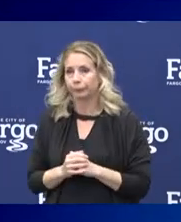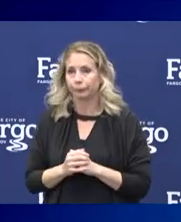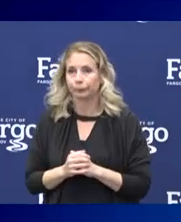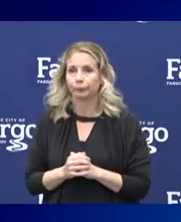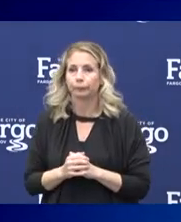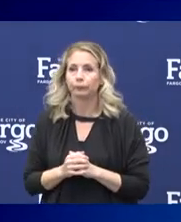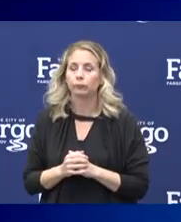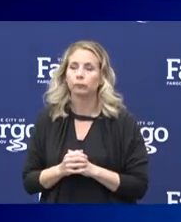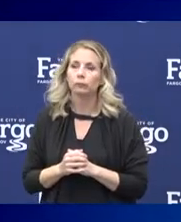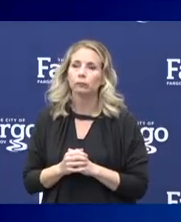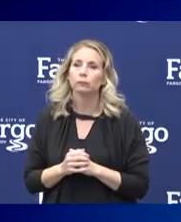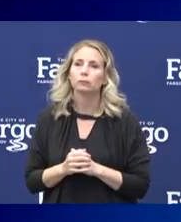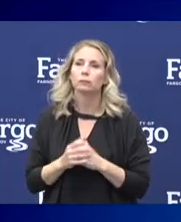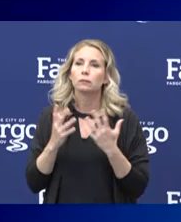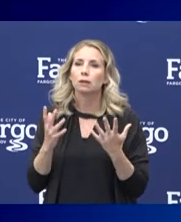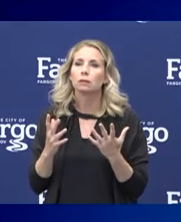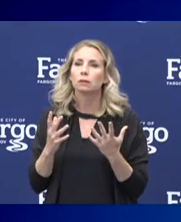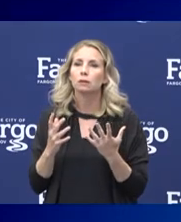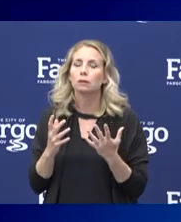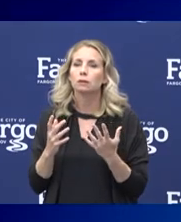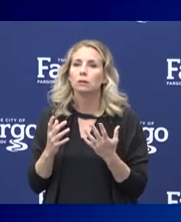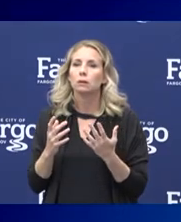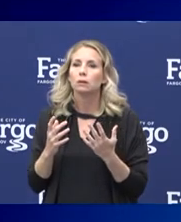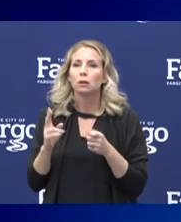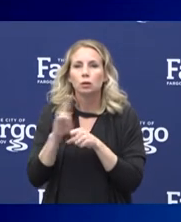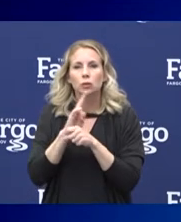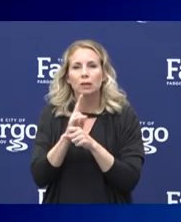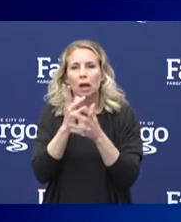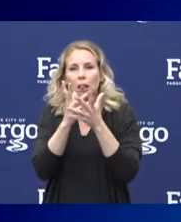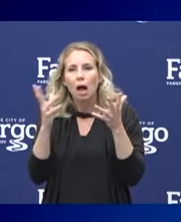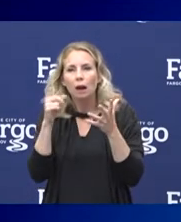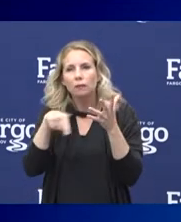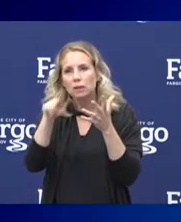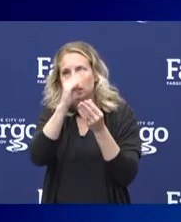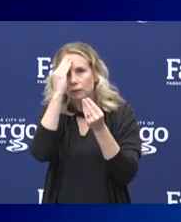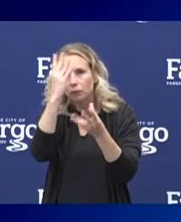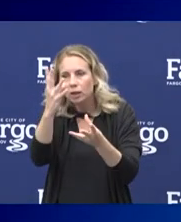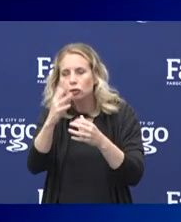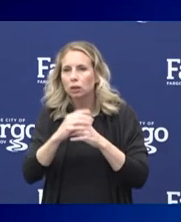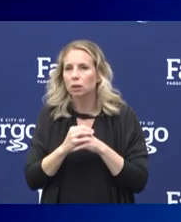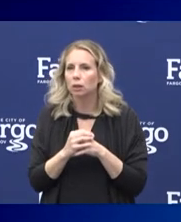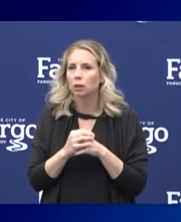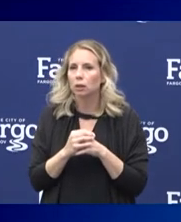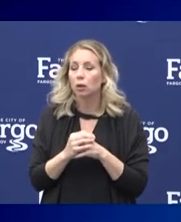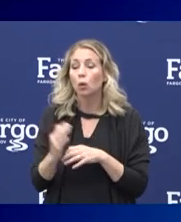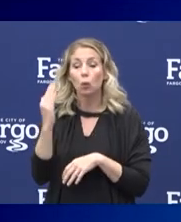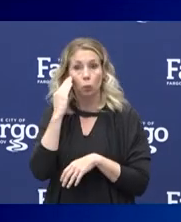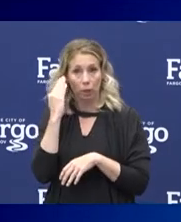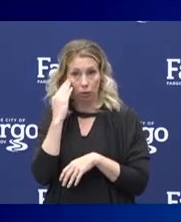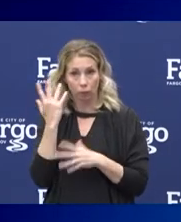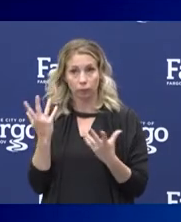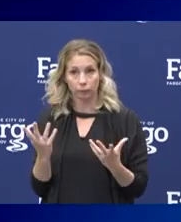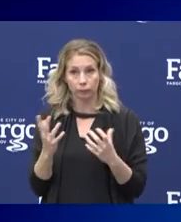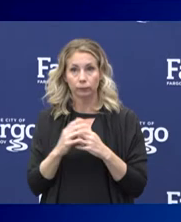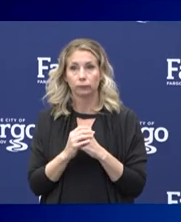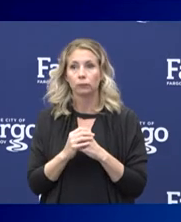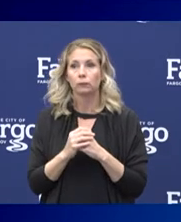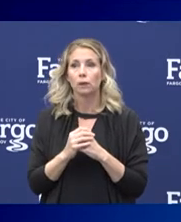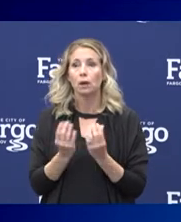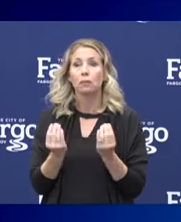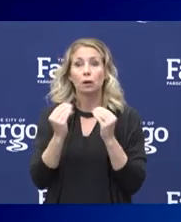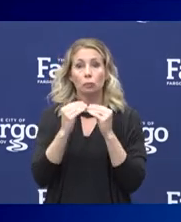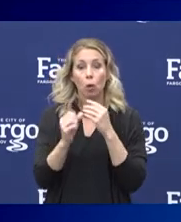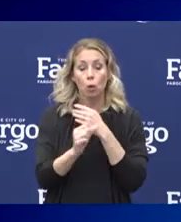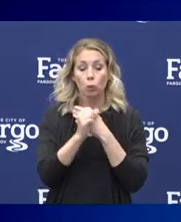you know, putting a lot of this together, next slide, we know that there's much greater risk with